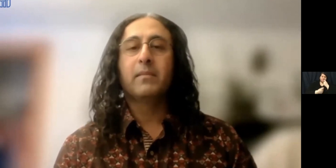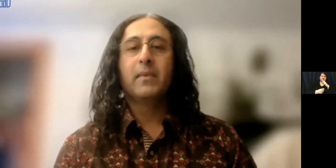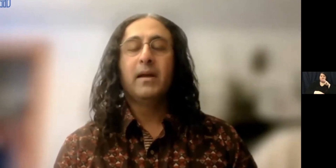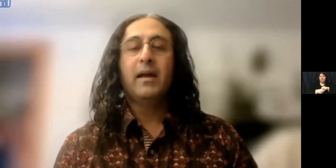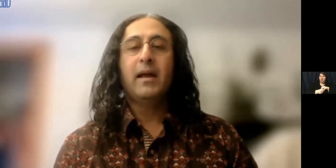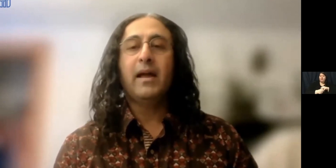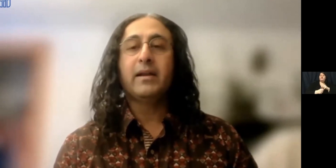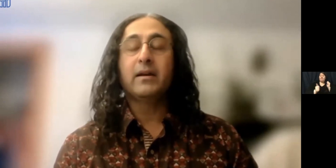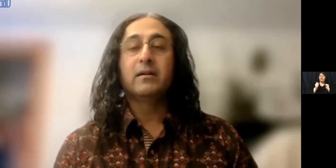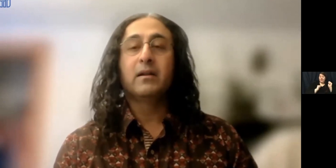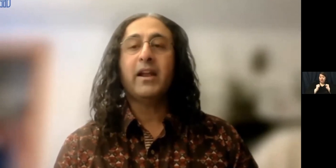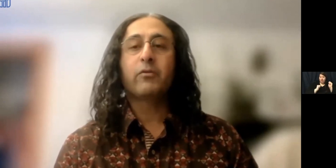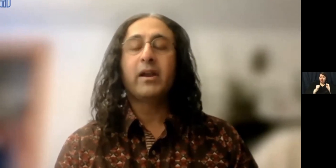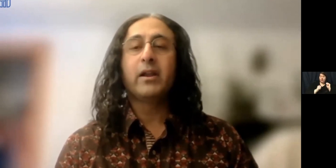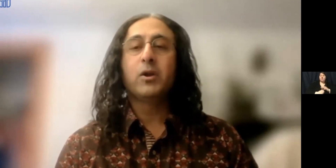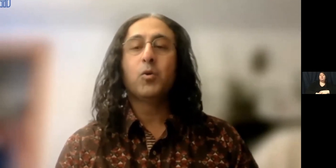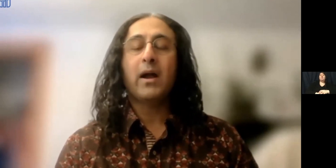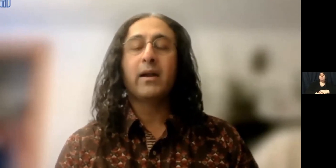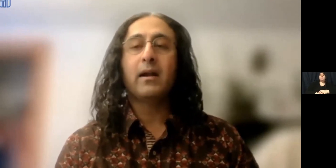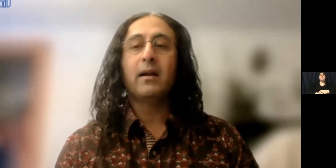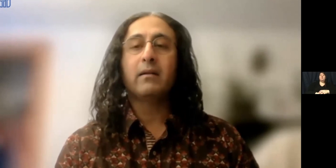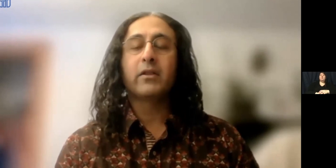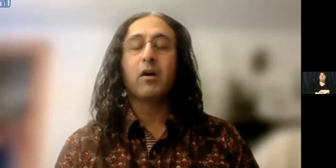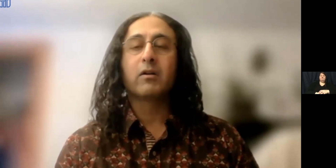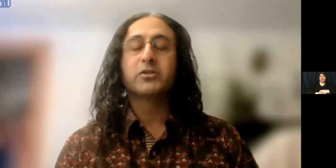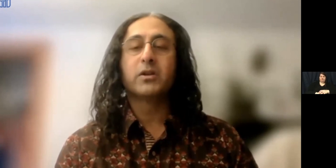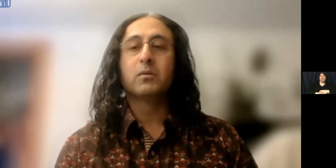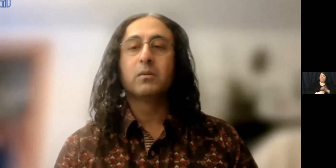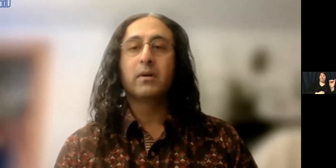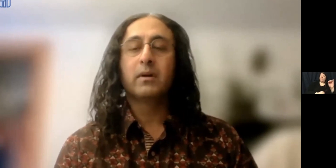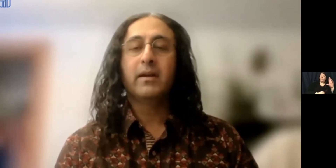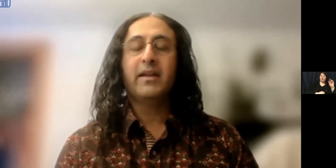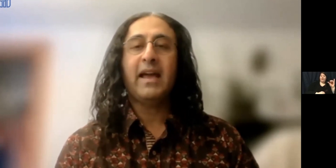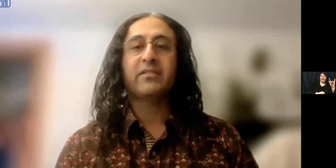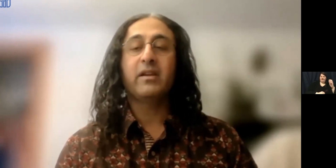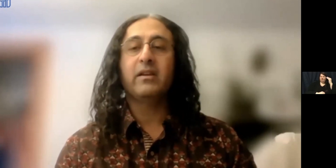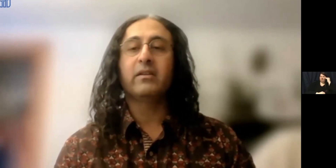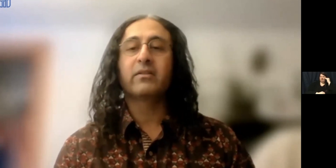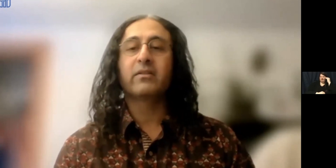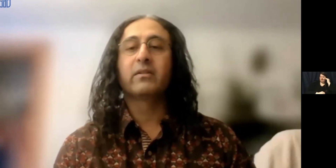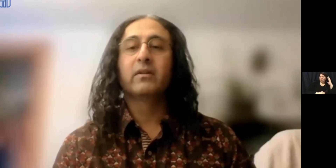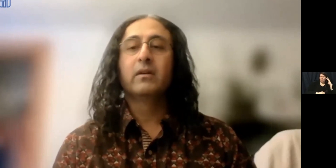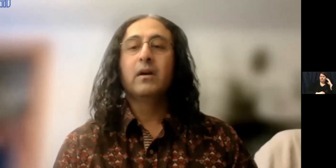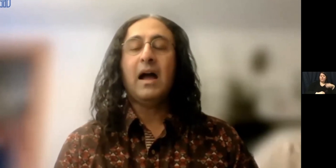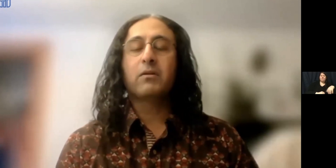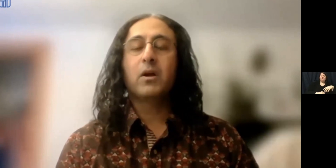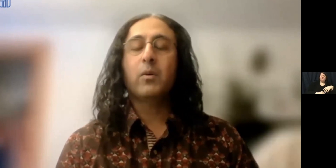program. And like Raylene, who I'm honored to know, Cassidy is